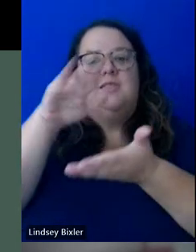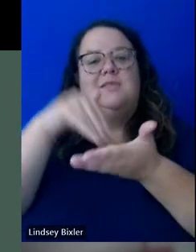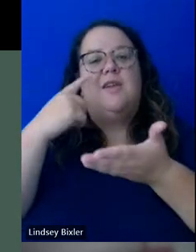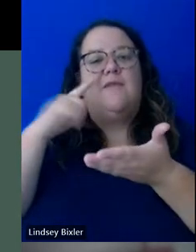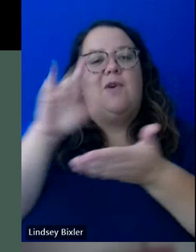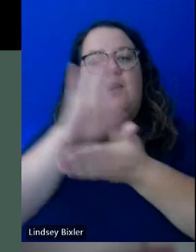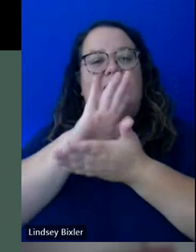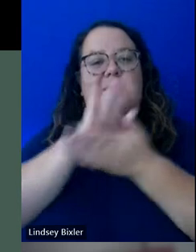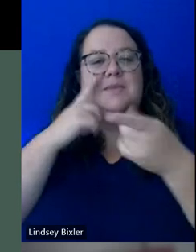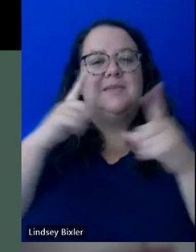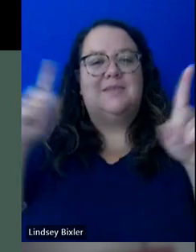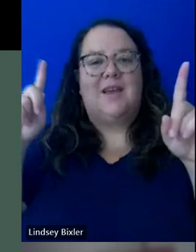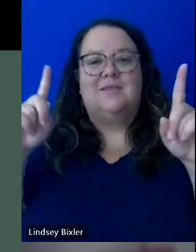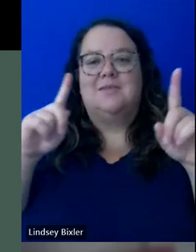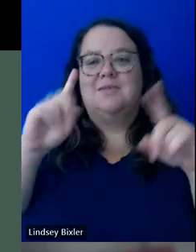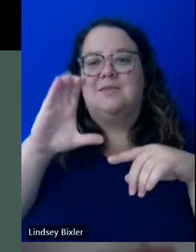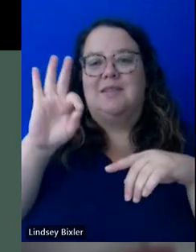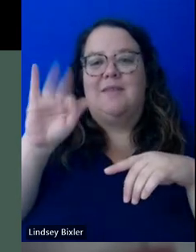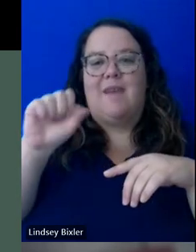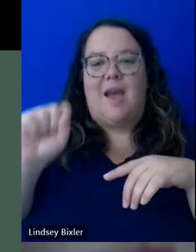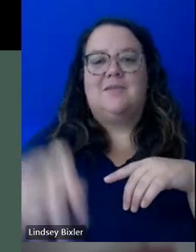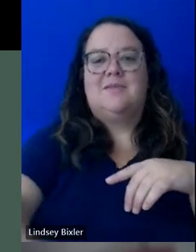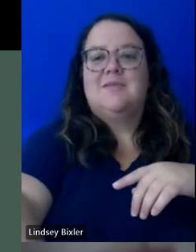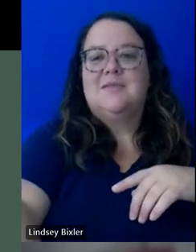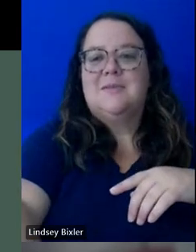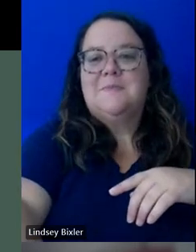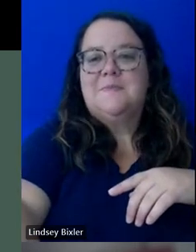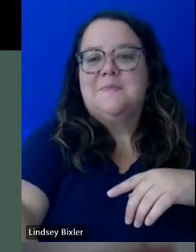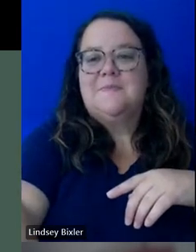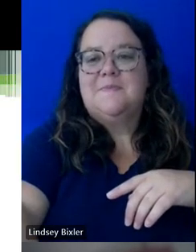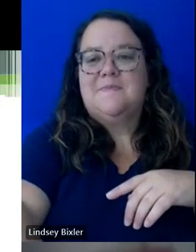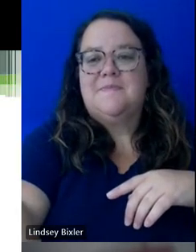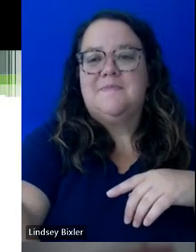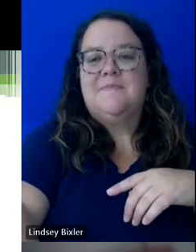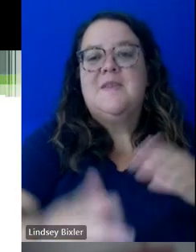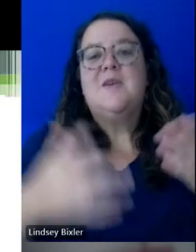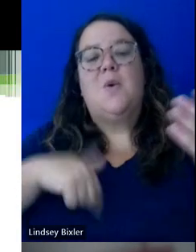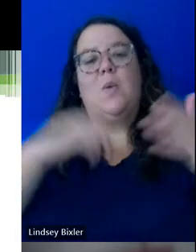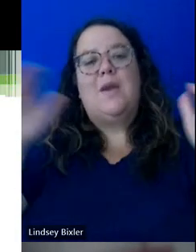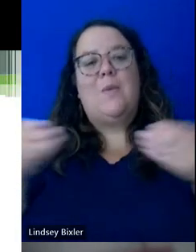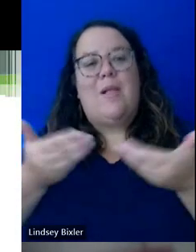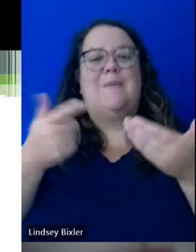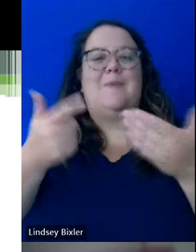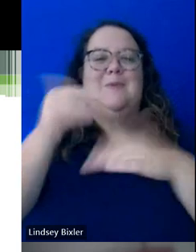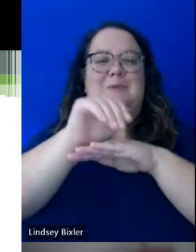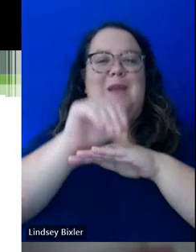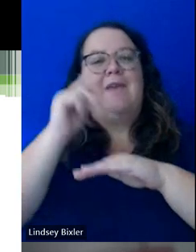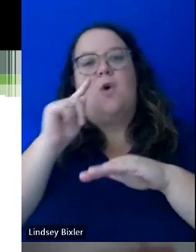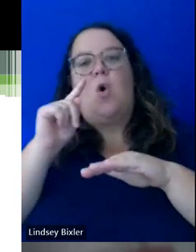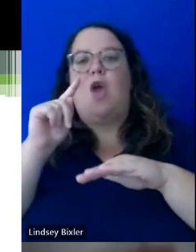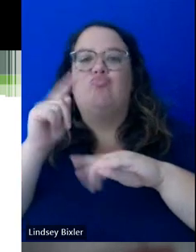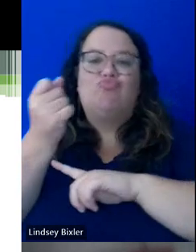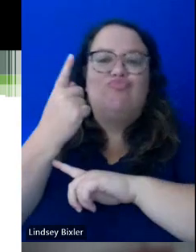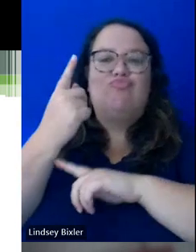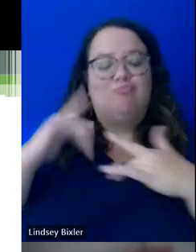Associate Director there. And we welcome you tonight to get the sort of an inside look at Student